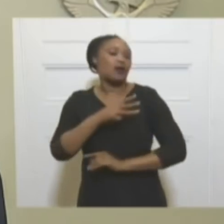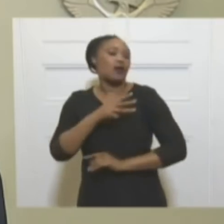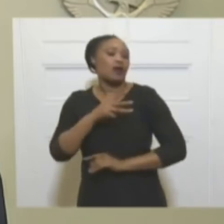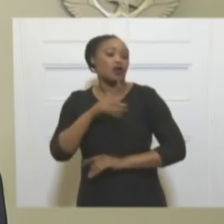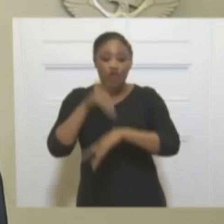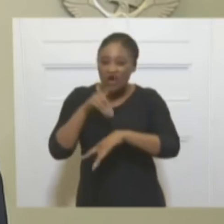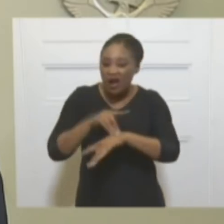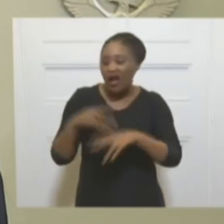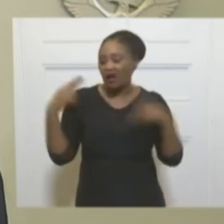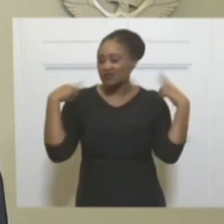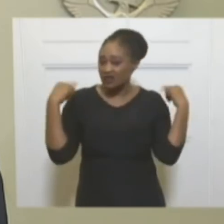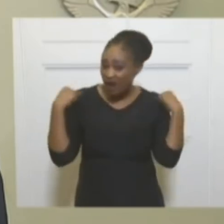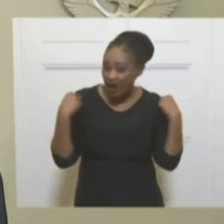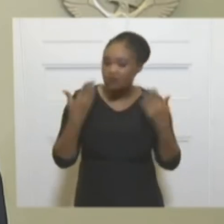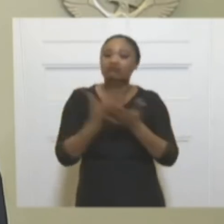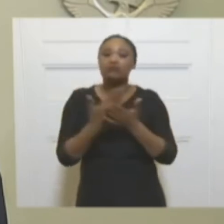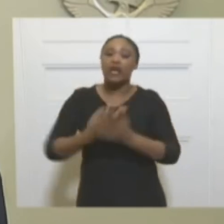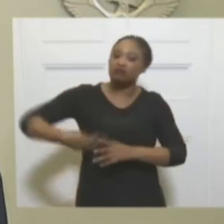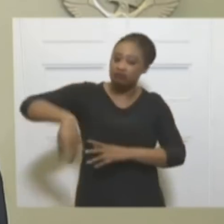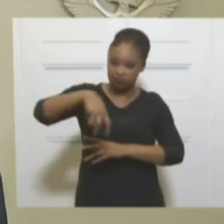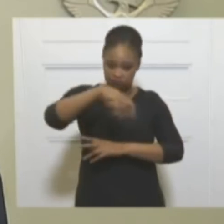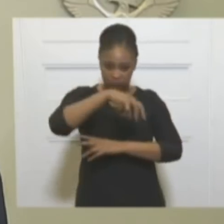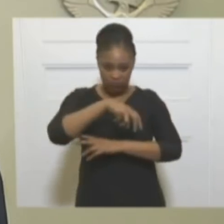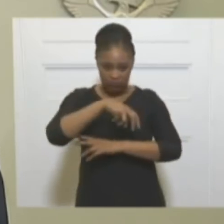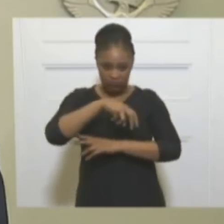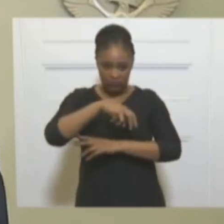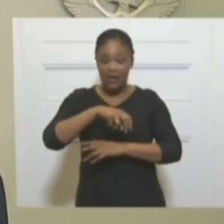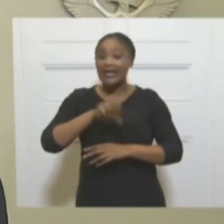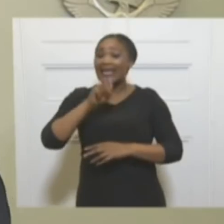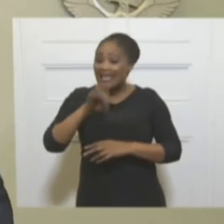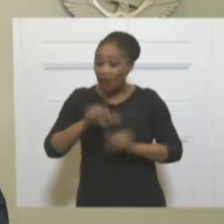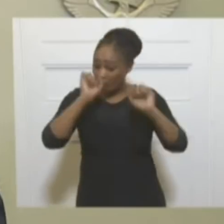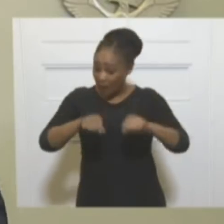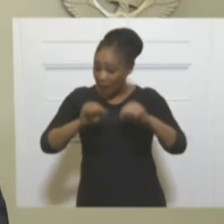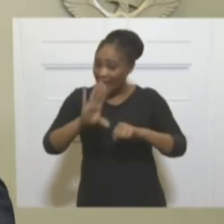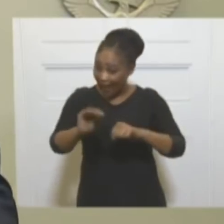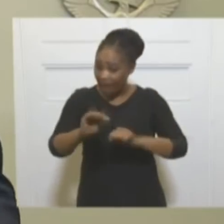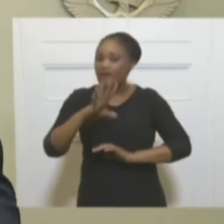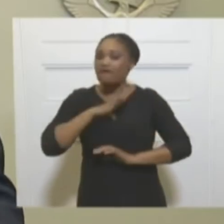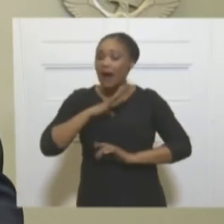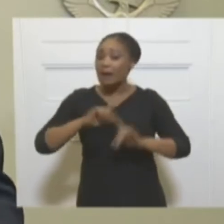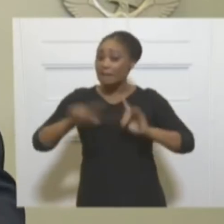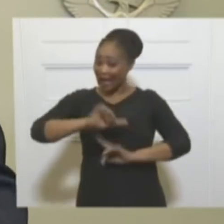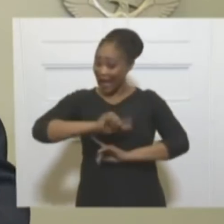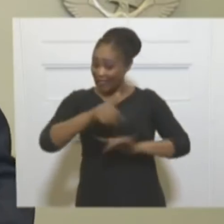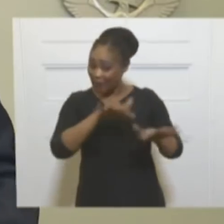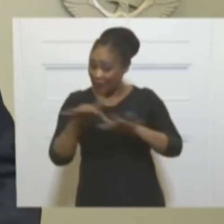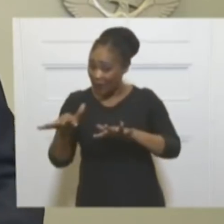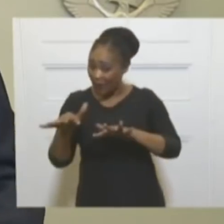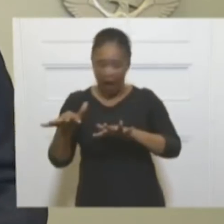nobody, and that means nobody, is allowed outside their place of residence